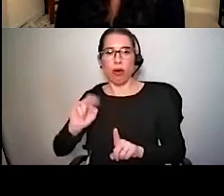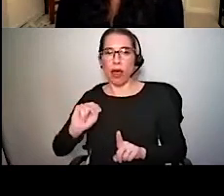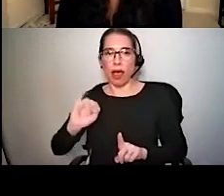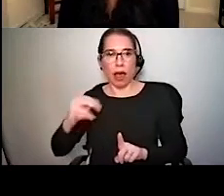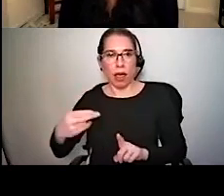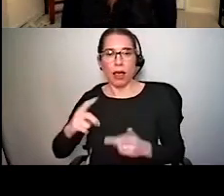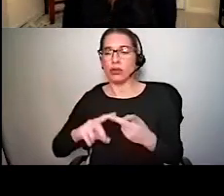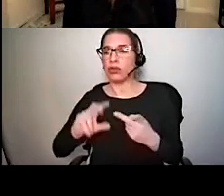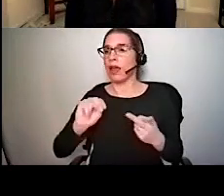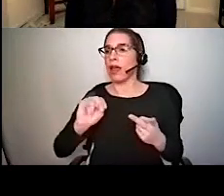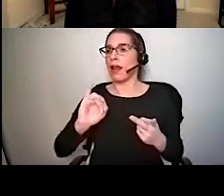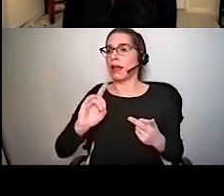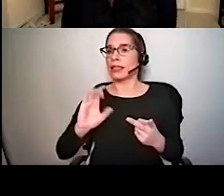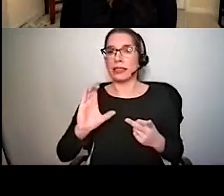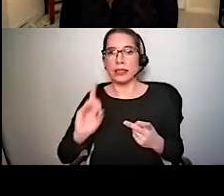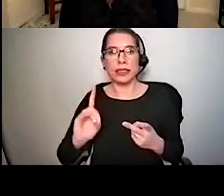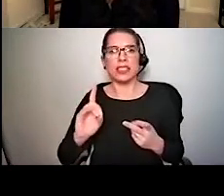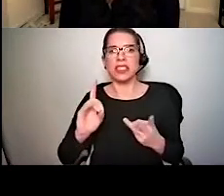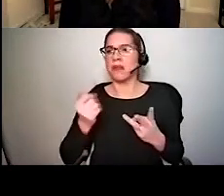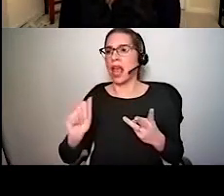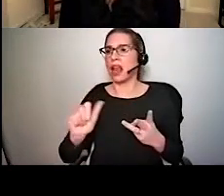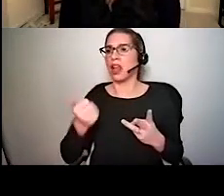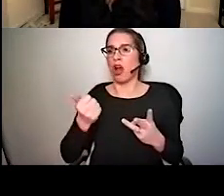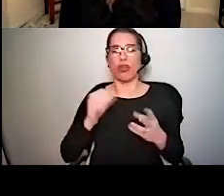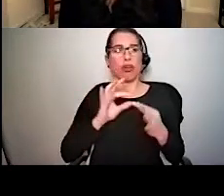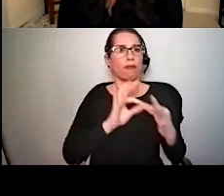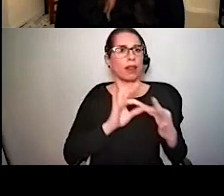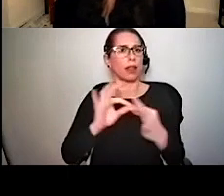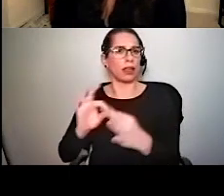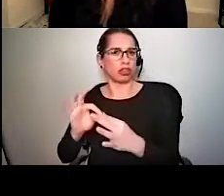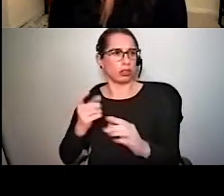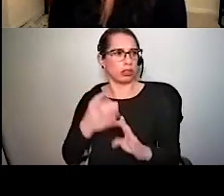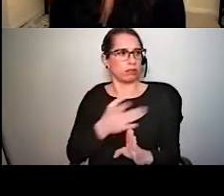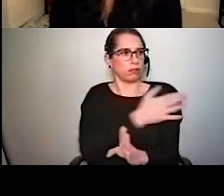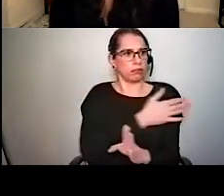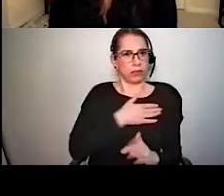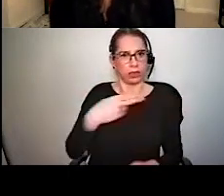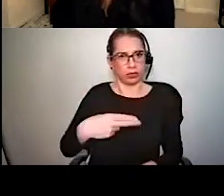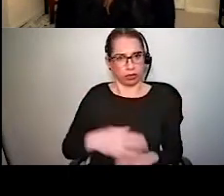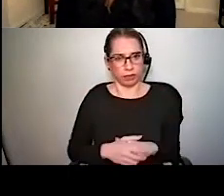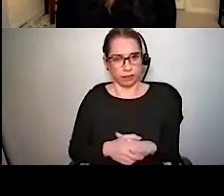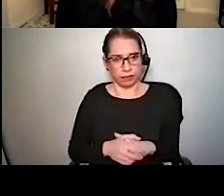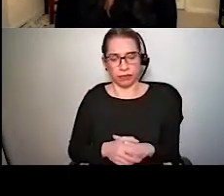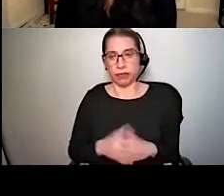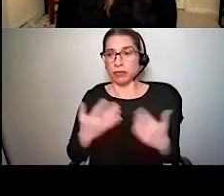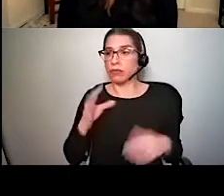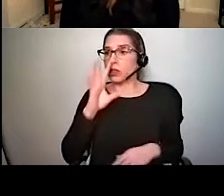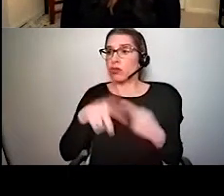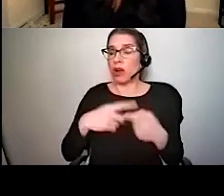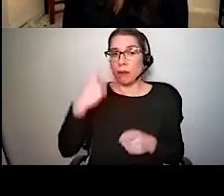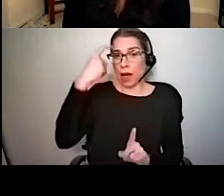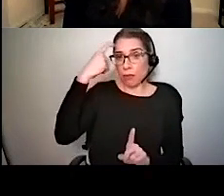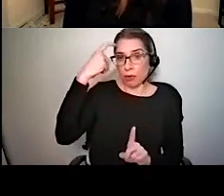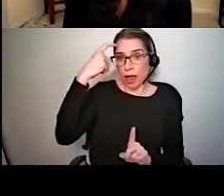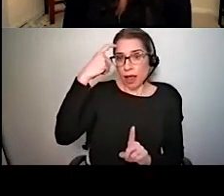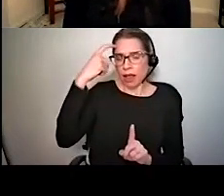affiliations I've held to date. So when we talk about the brain, we often think in terms of what